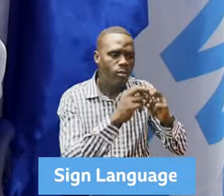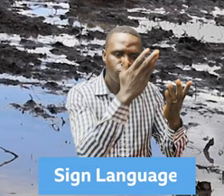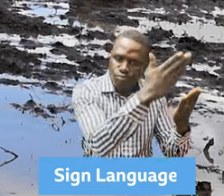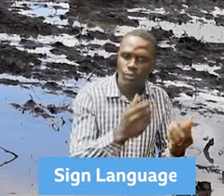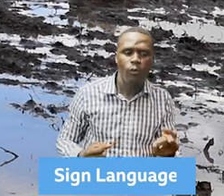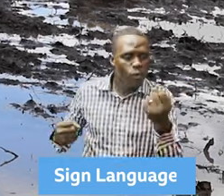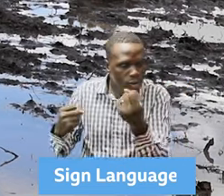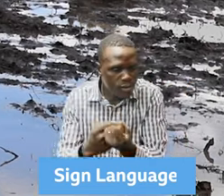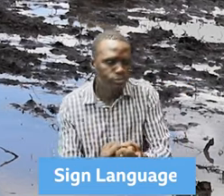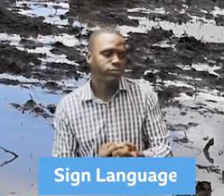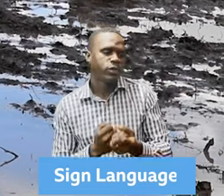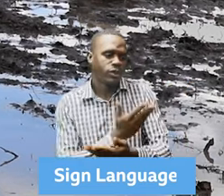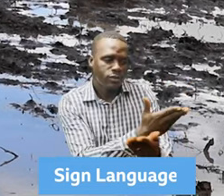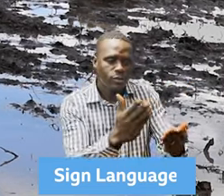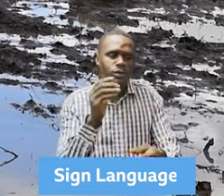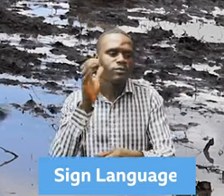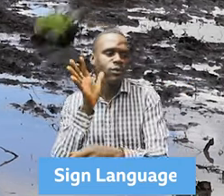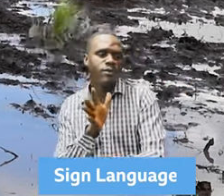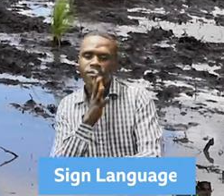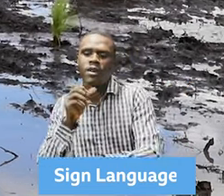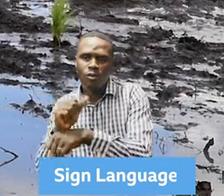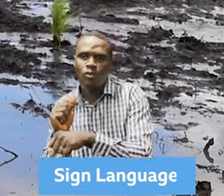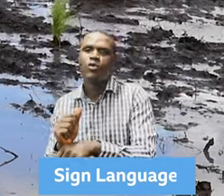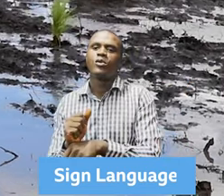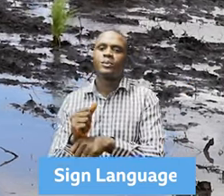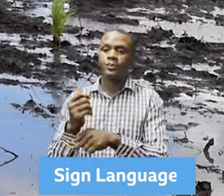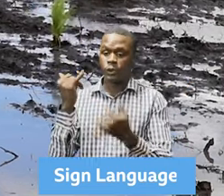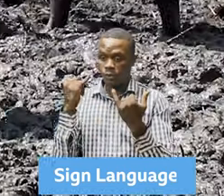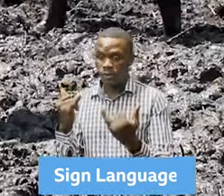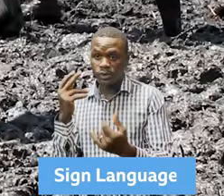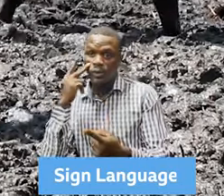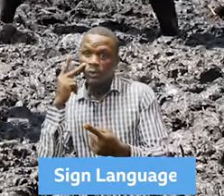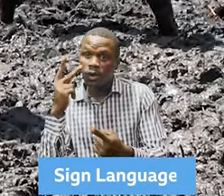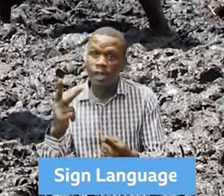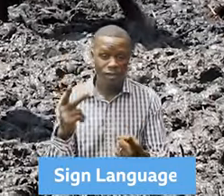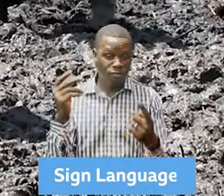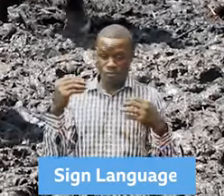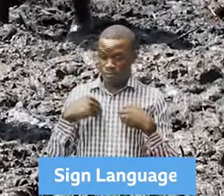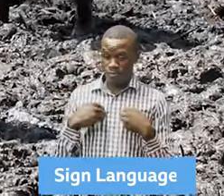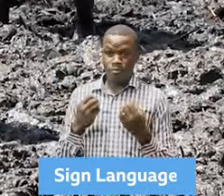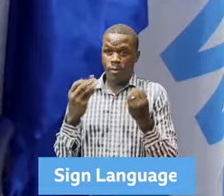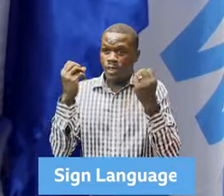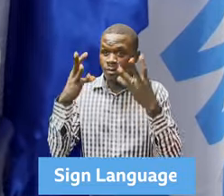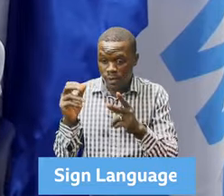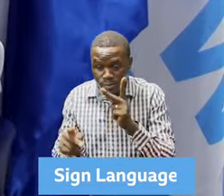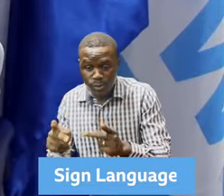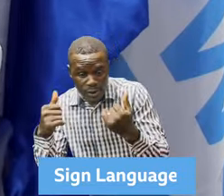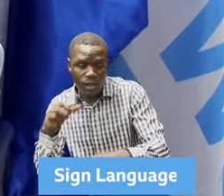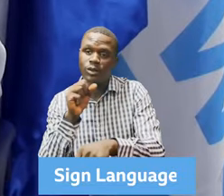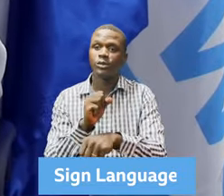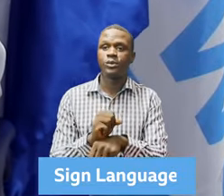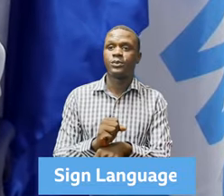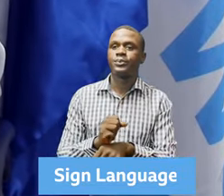dry season because these inland valley swamps do hold water and you can have a number of a lot over a lot over the year because